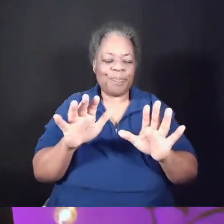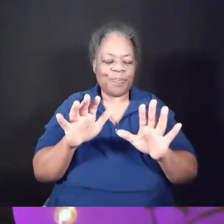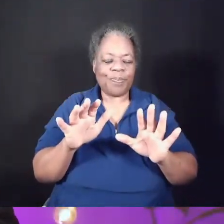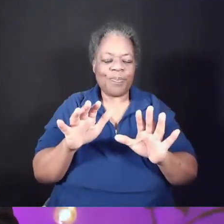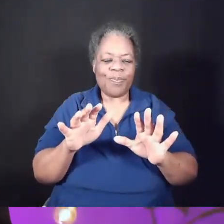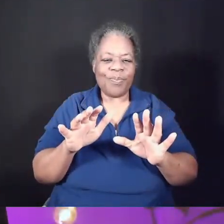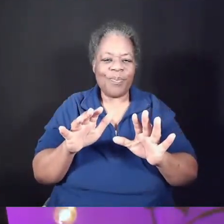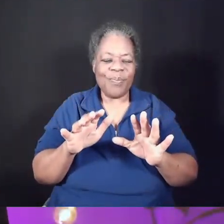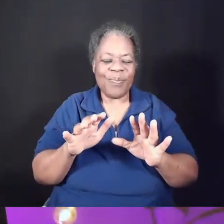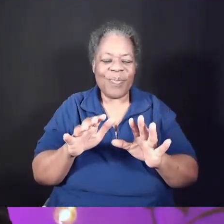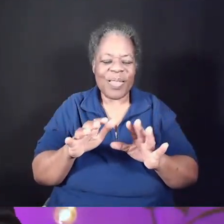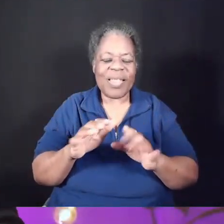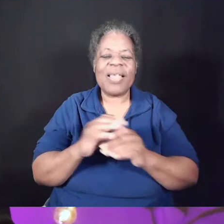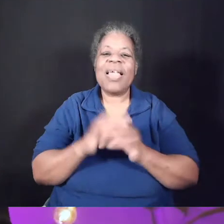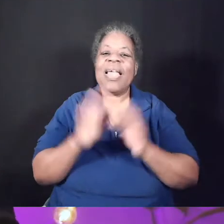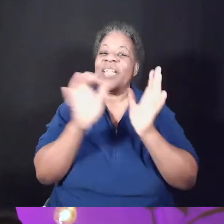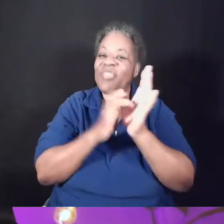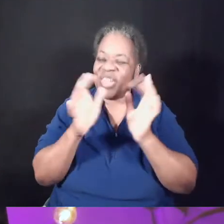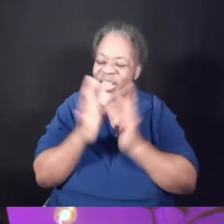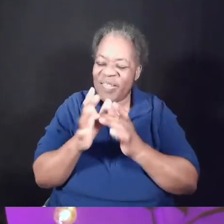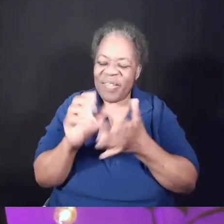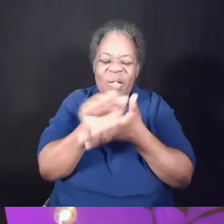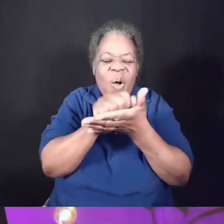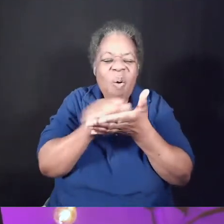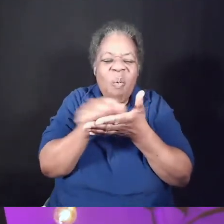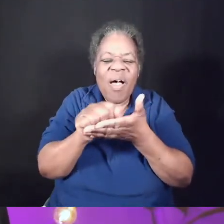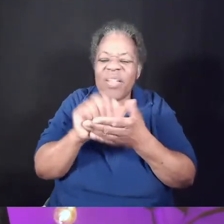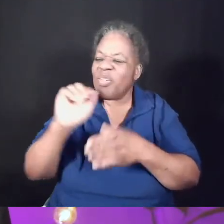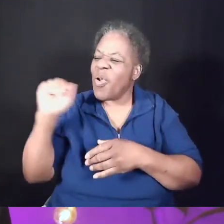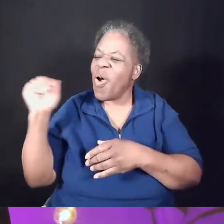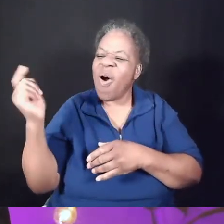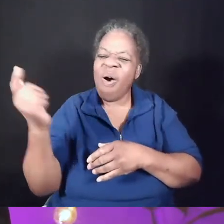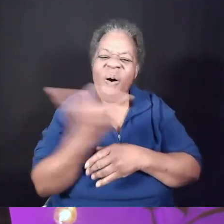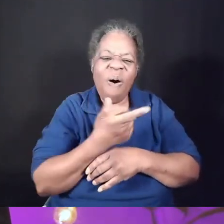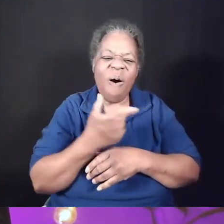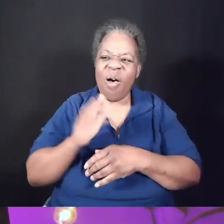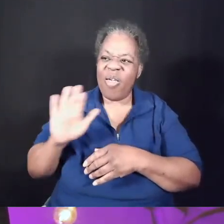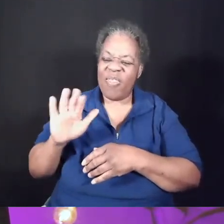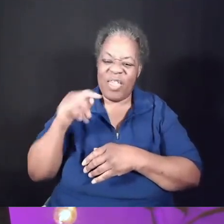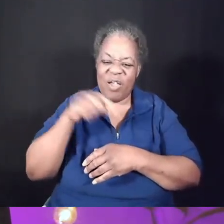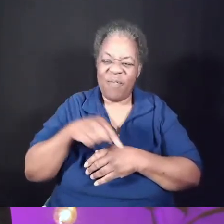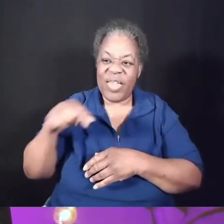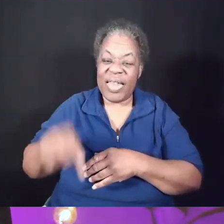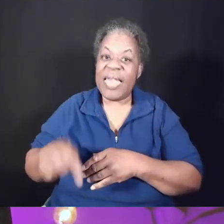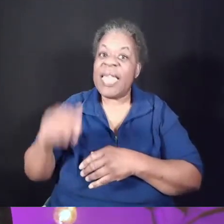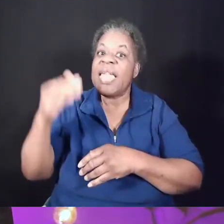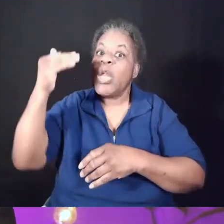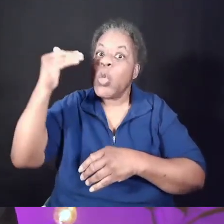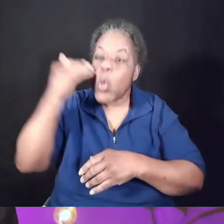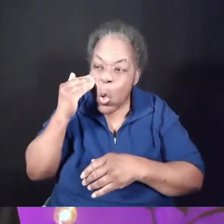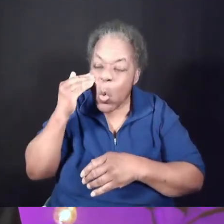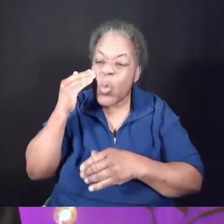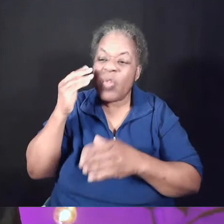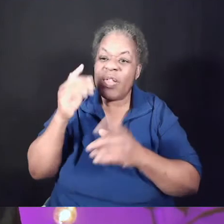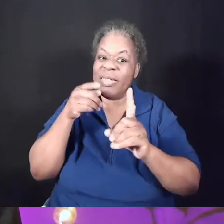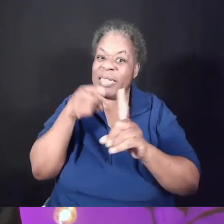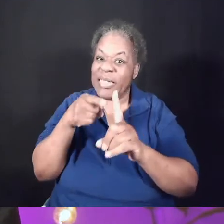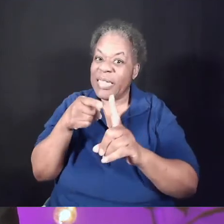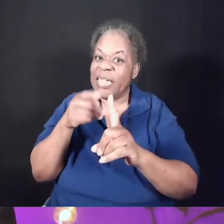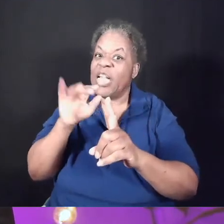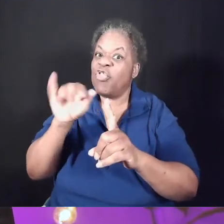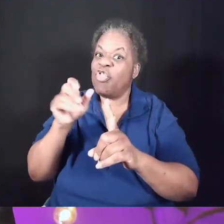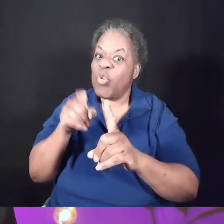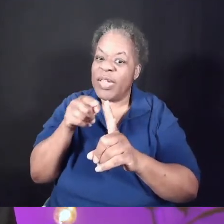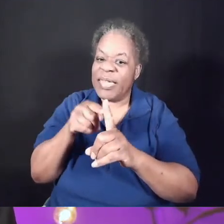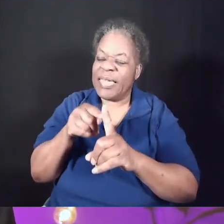not miss the fact that Jesus washes everyone's feet knowing that Judas was going to betray him. Now, more than that, Peter